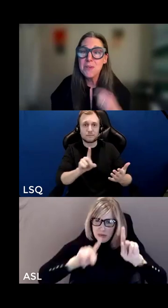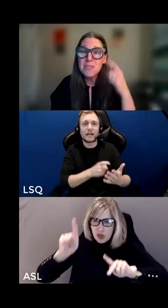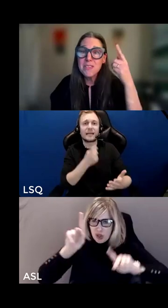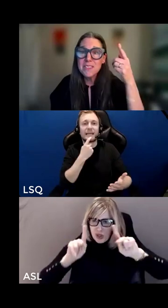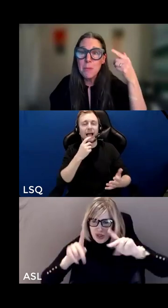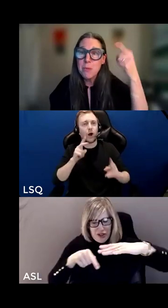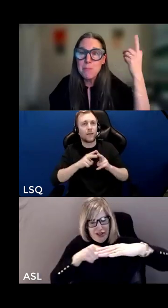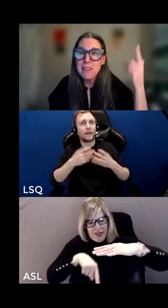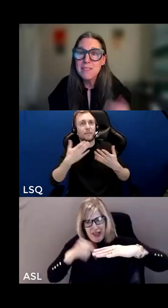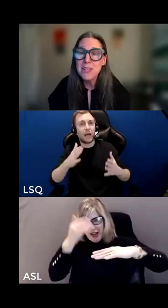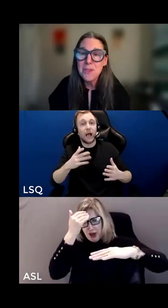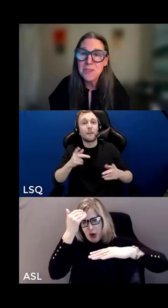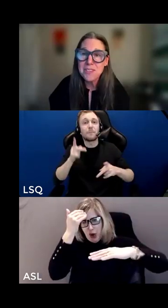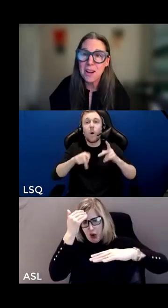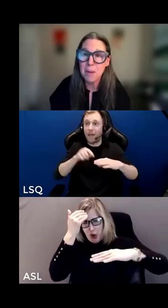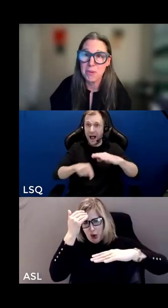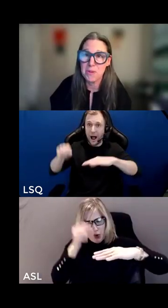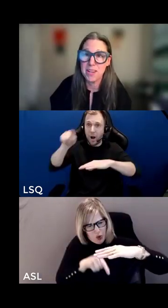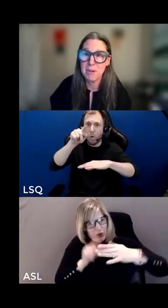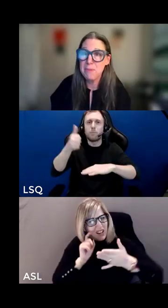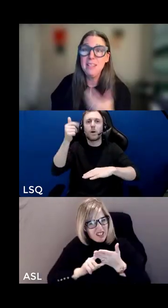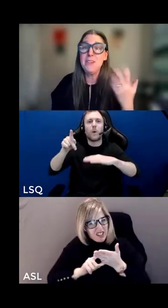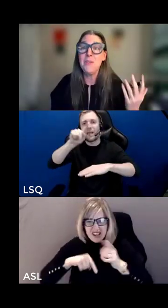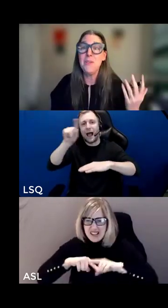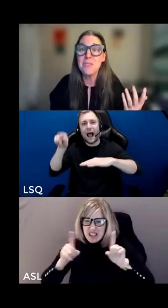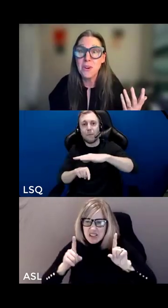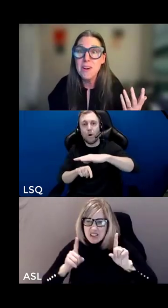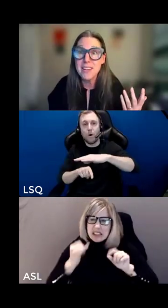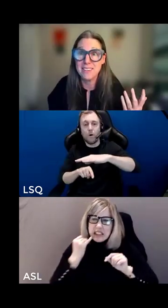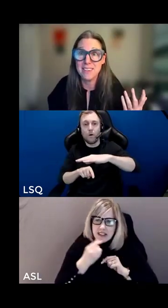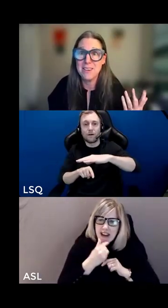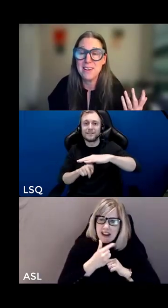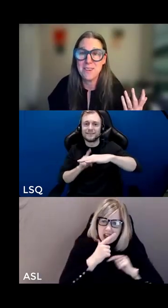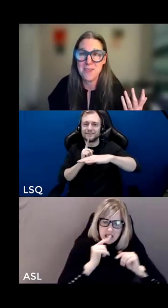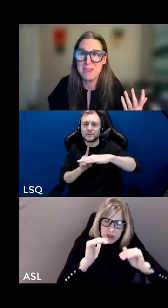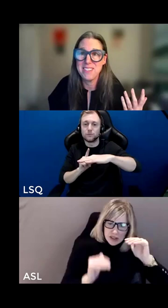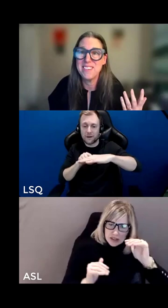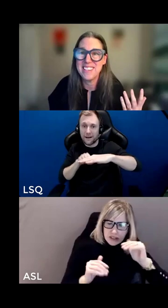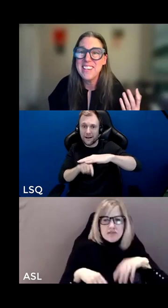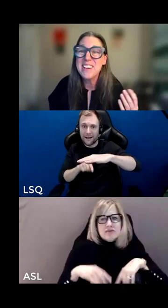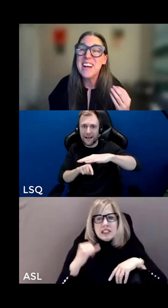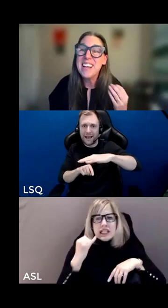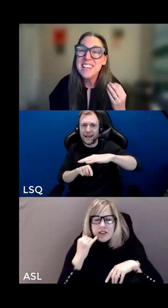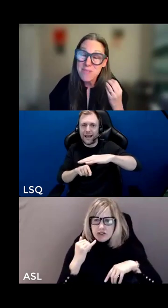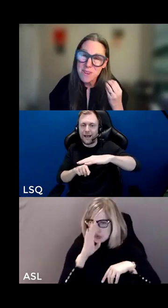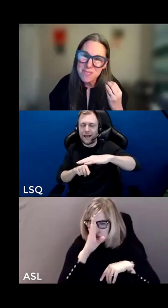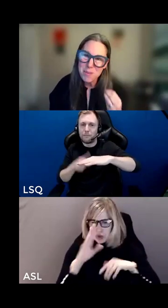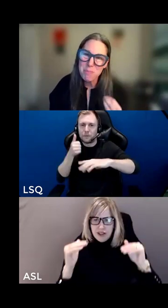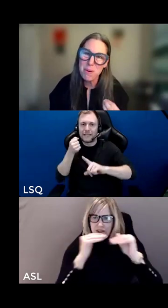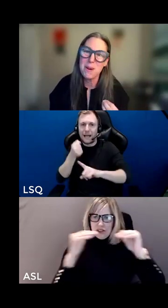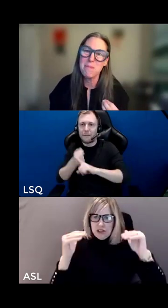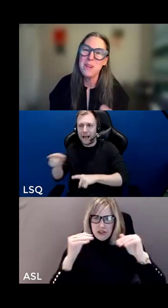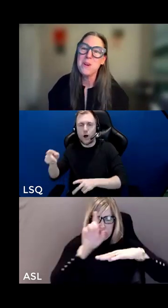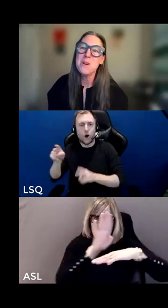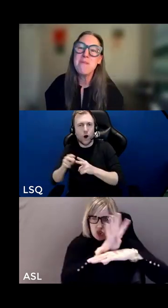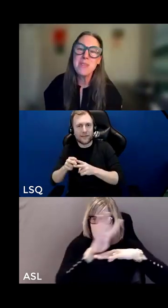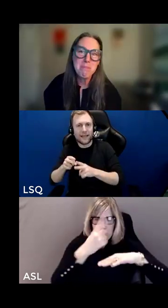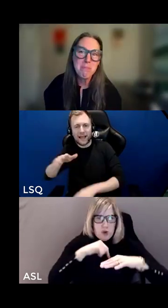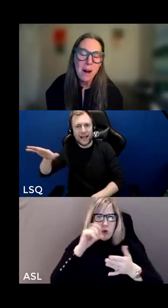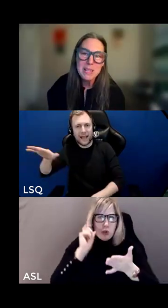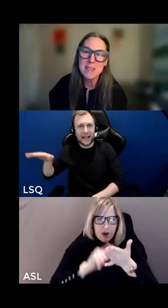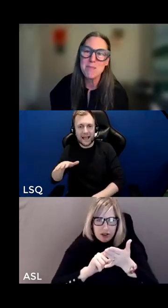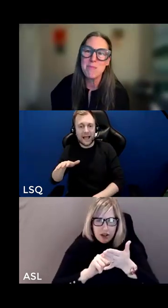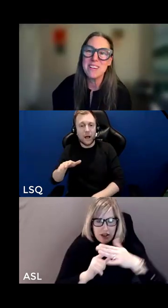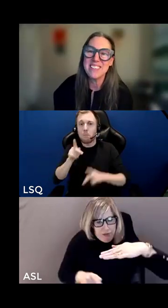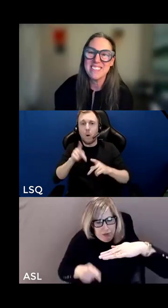bottom folks on the top we barely even know there's a top point we barely even know there's a coin around hetero normativity right it's folks on the bottom who have